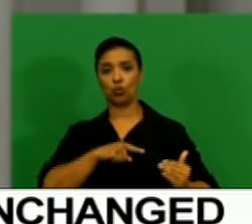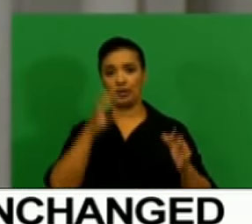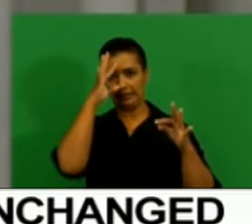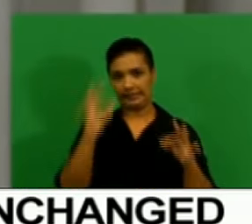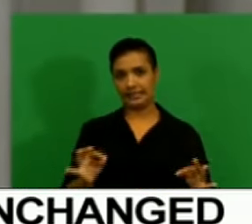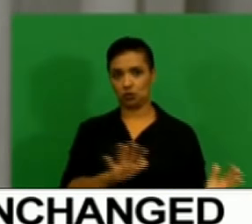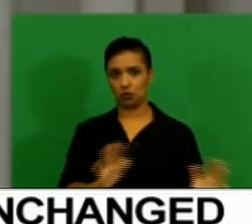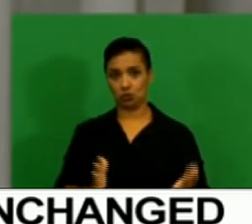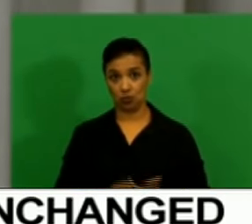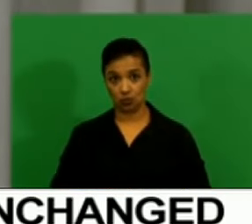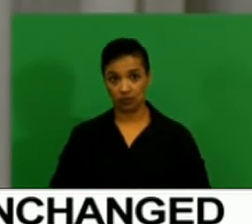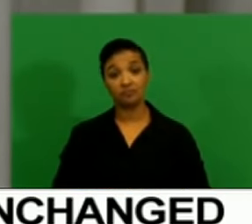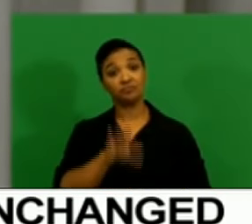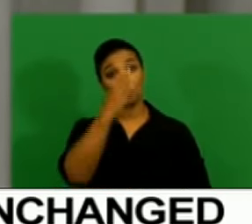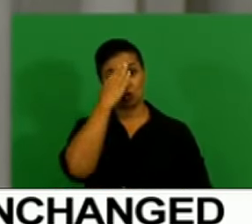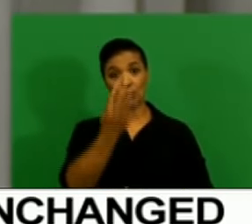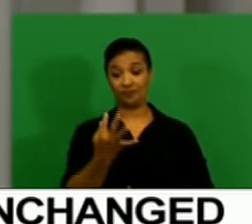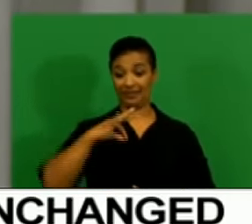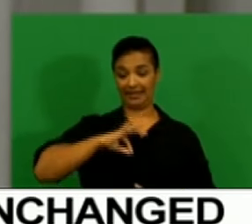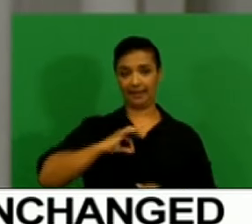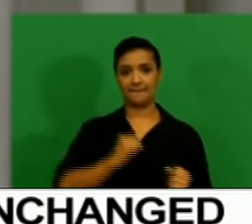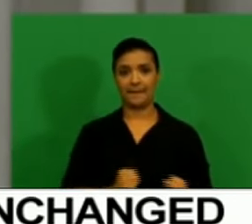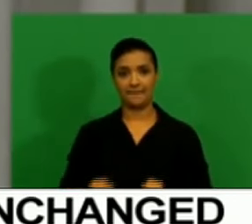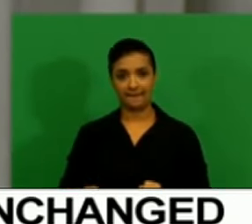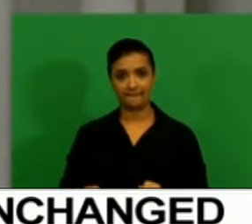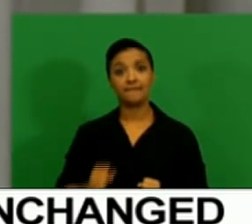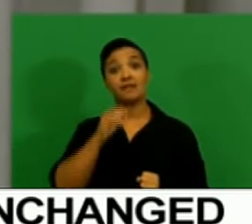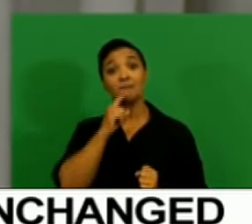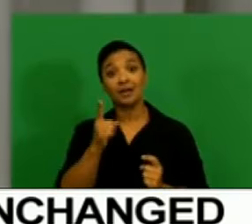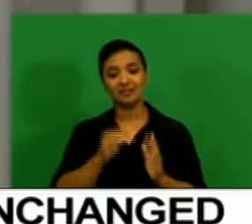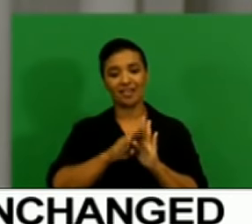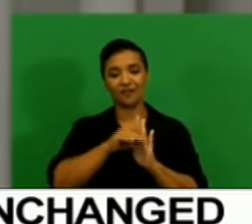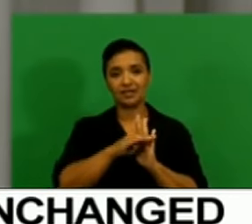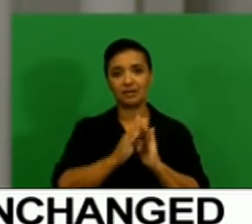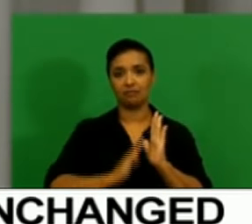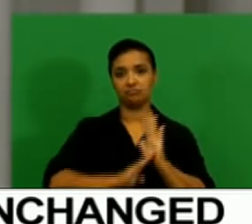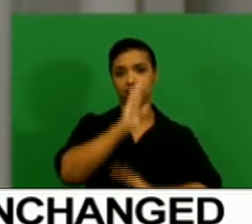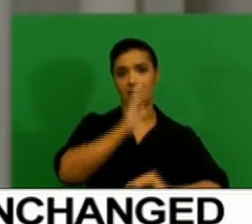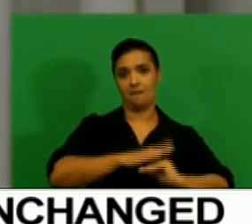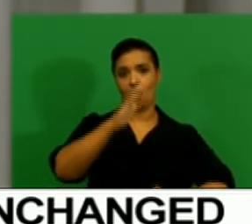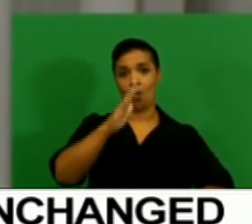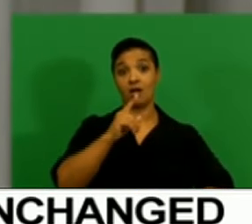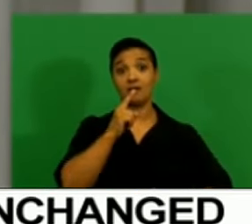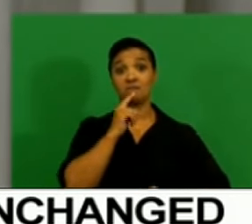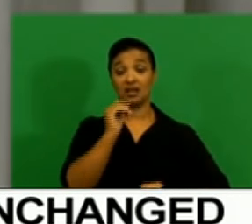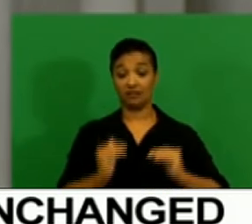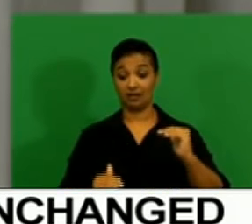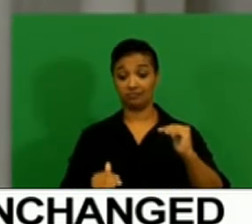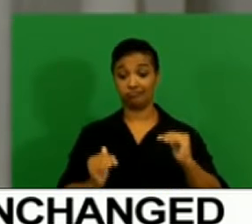your income is fixed and prices continue rising, the value of the rent in your pocket